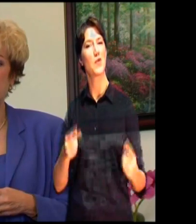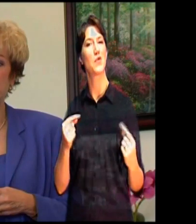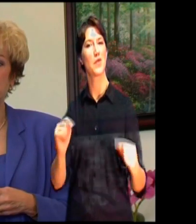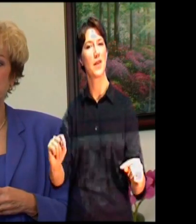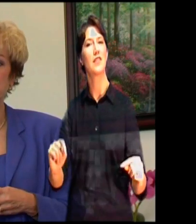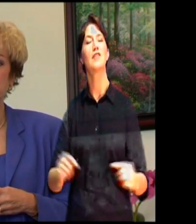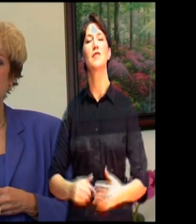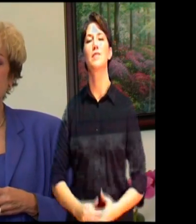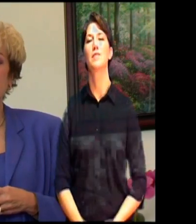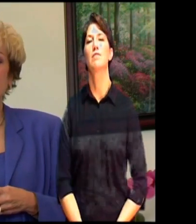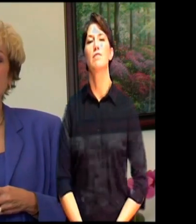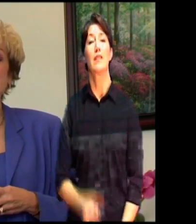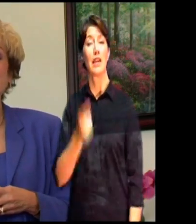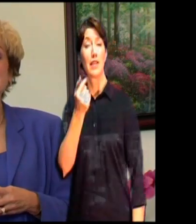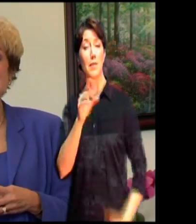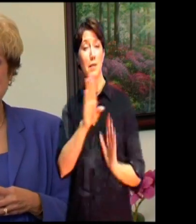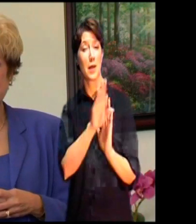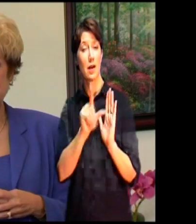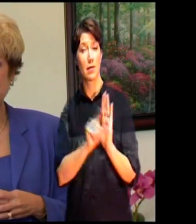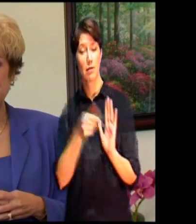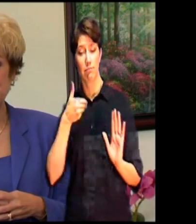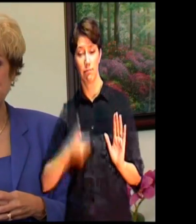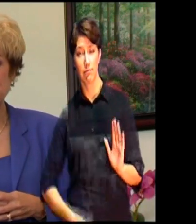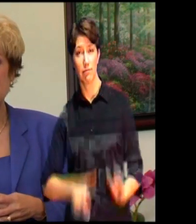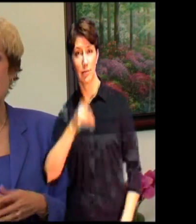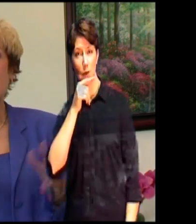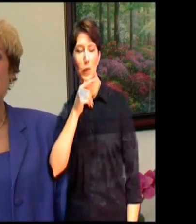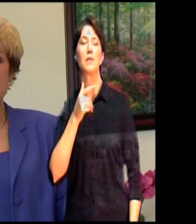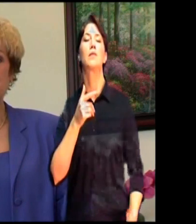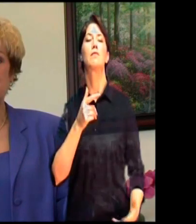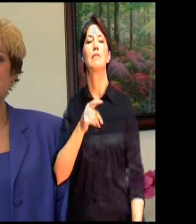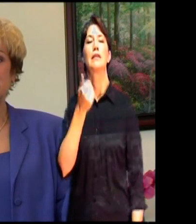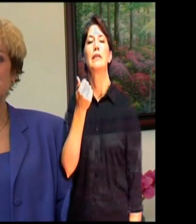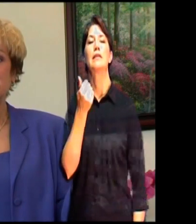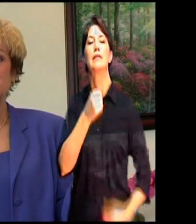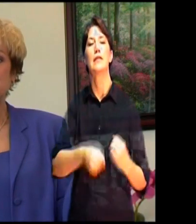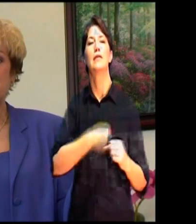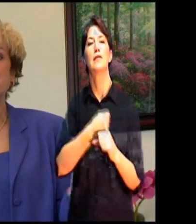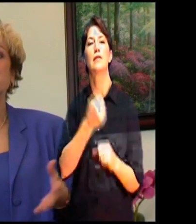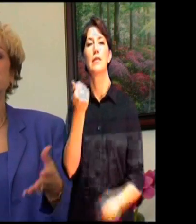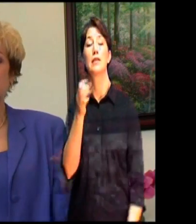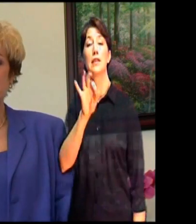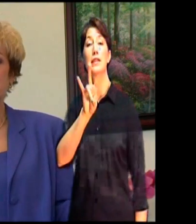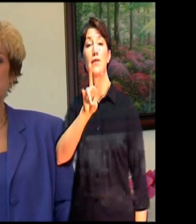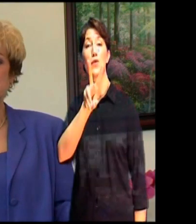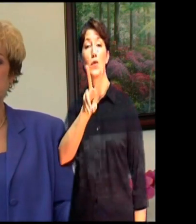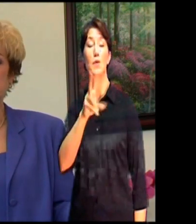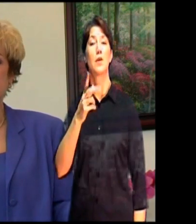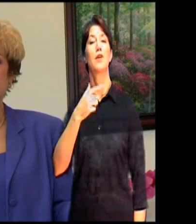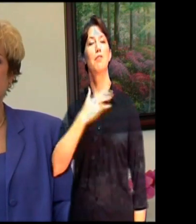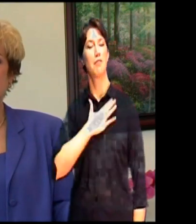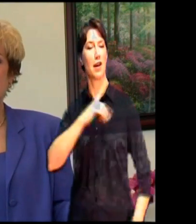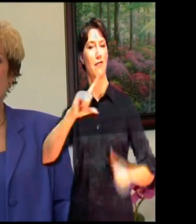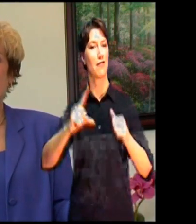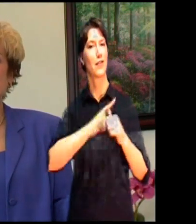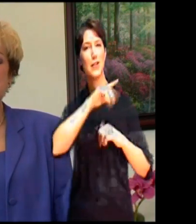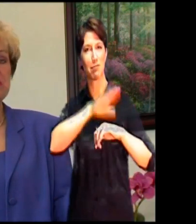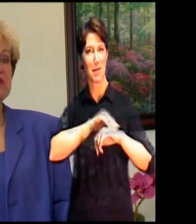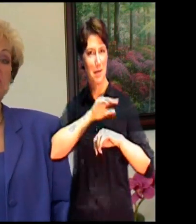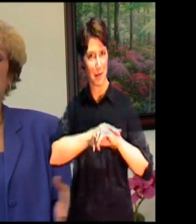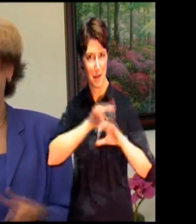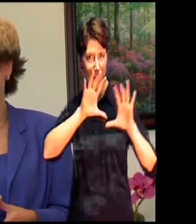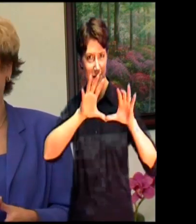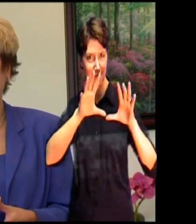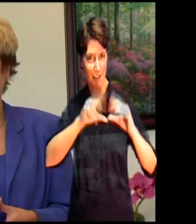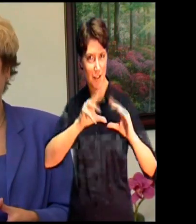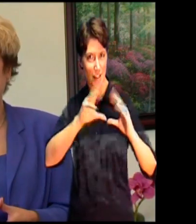I'm in Jaffra. In 1972, I went to my first Jaffra experience. And I